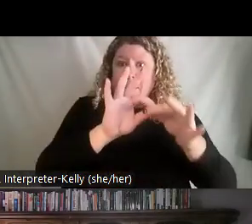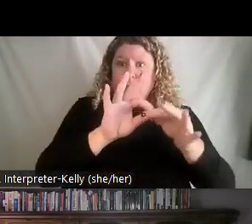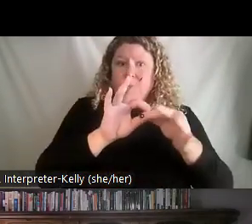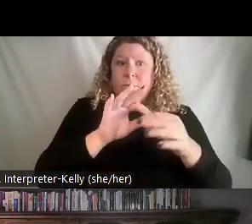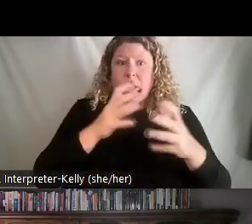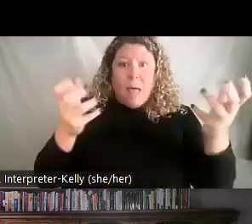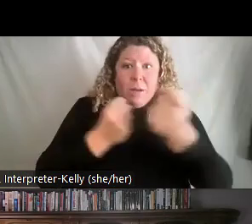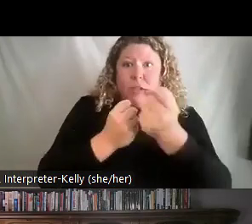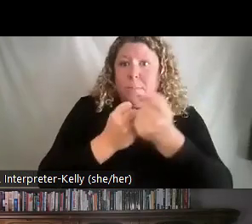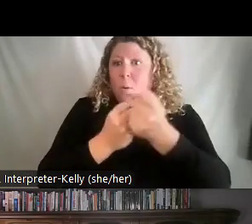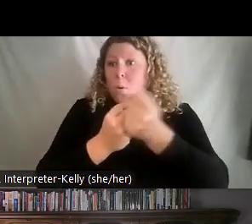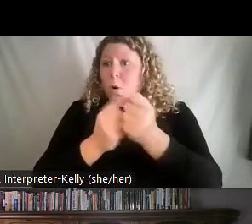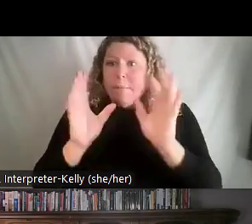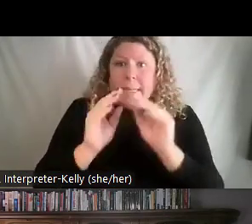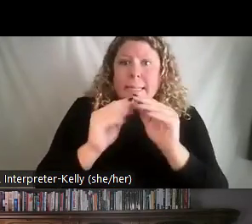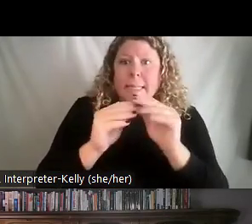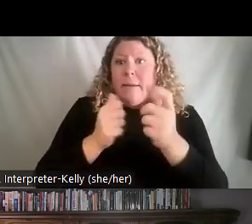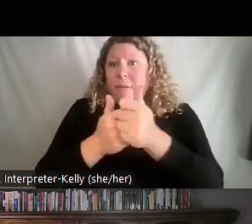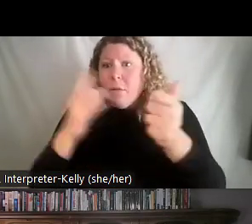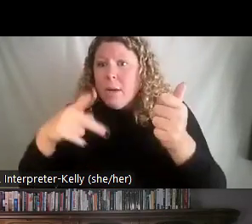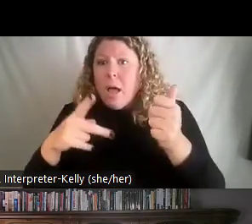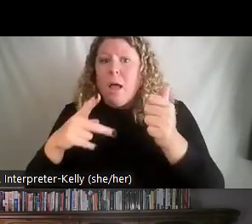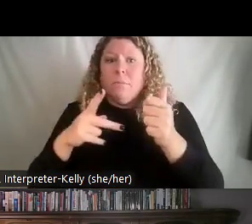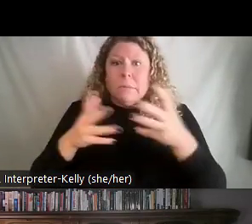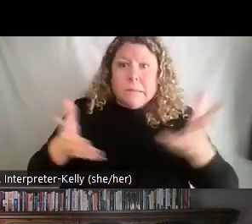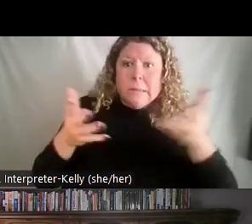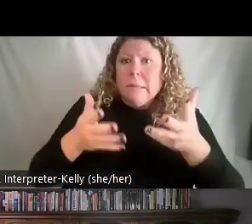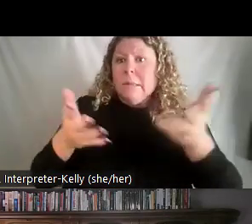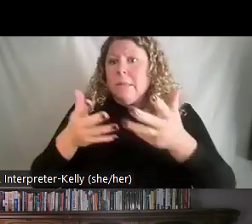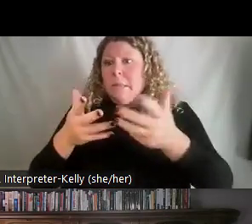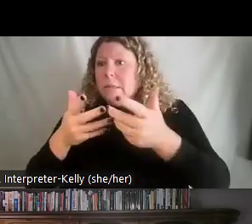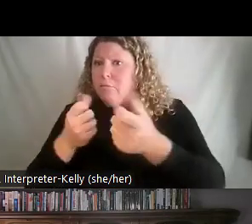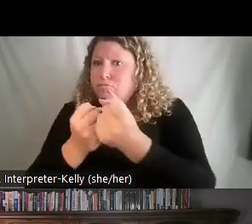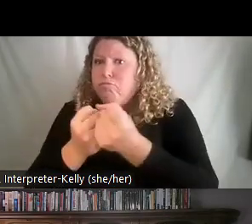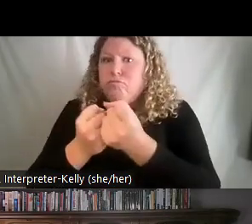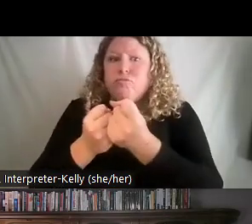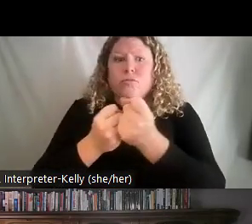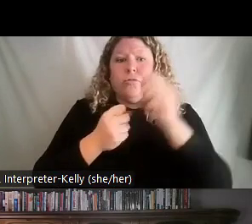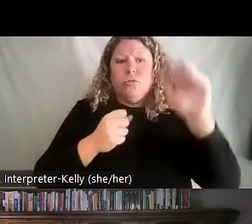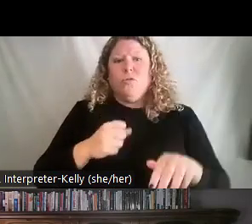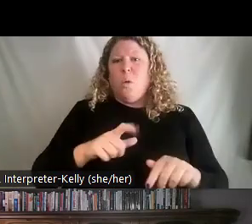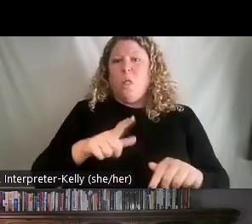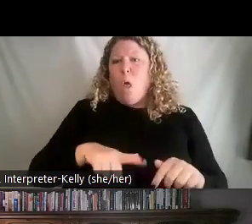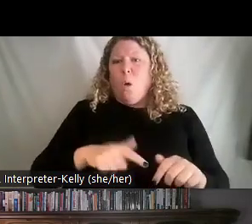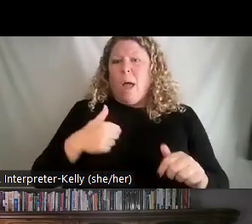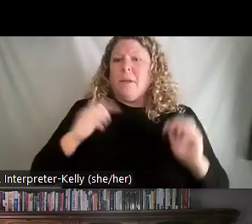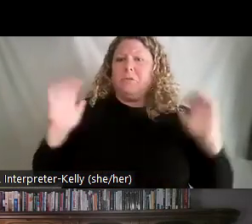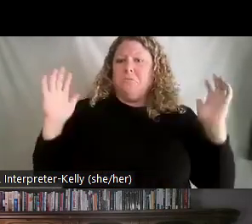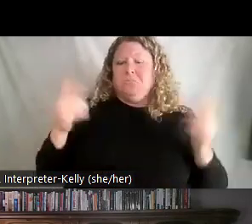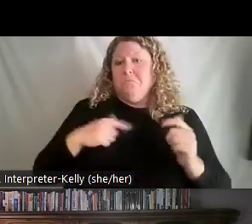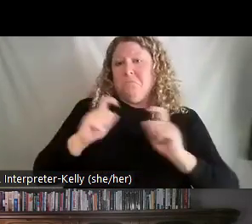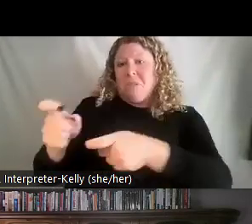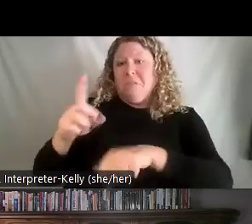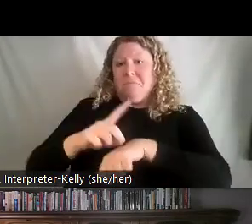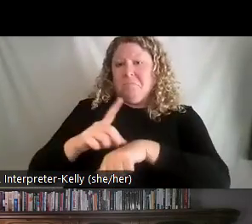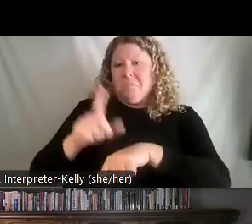lot of support, a lot of, you know, following up and coaxing and encouragement to very low where, hey, I just give the task. I